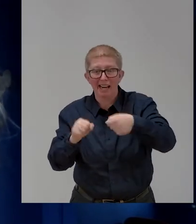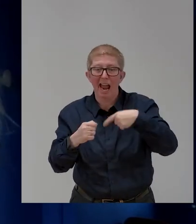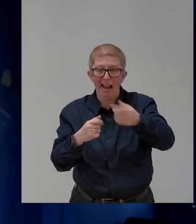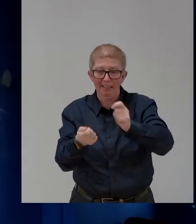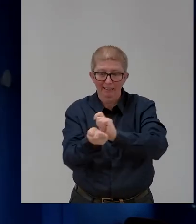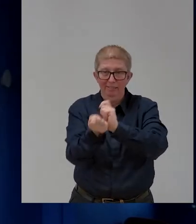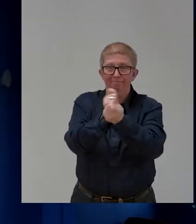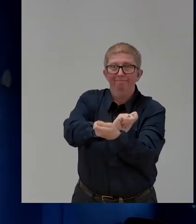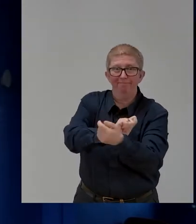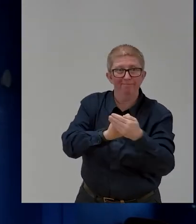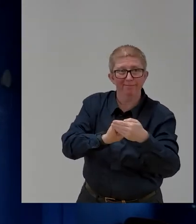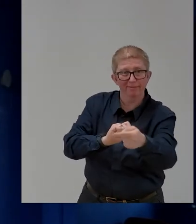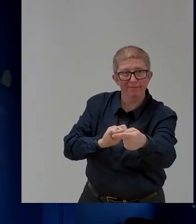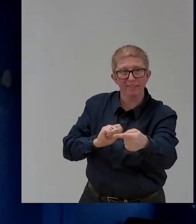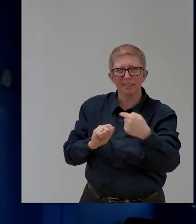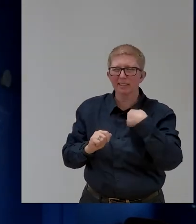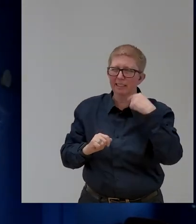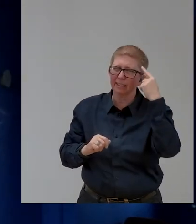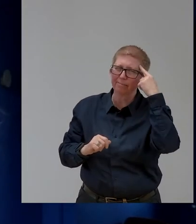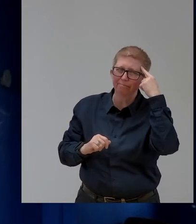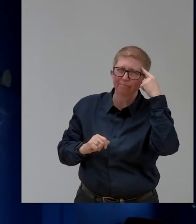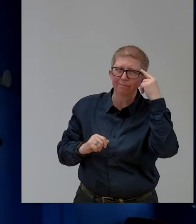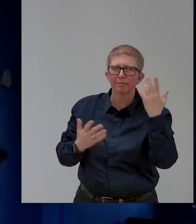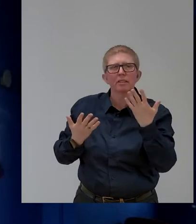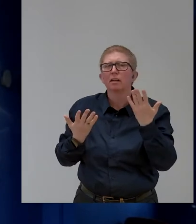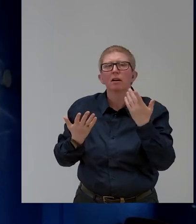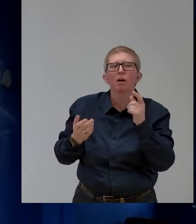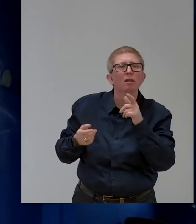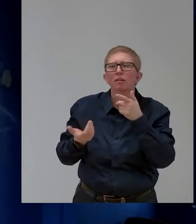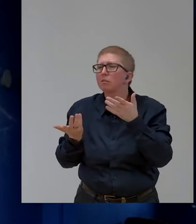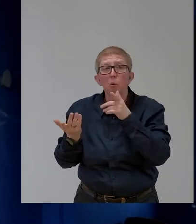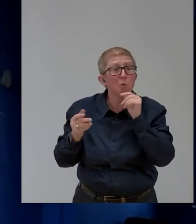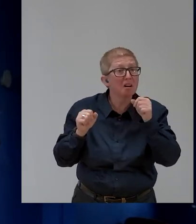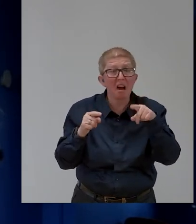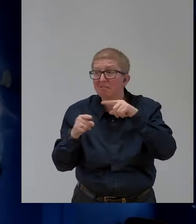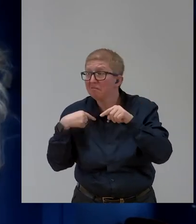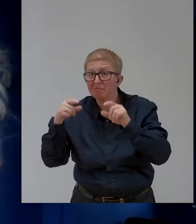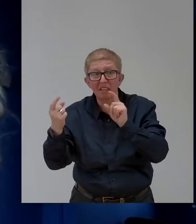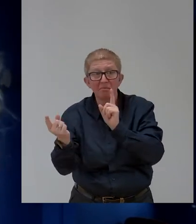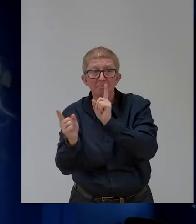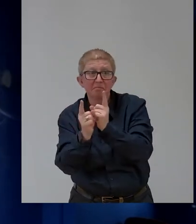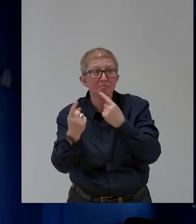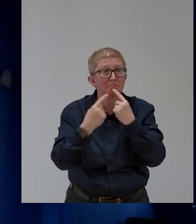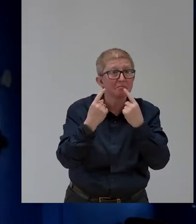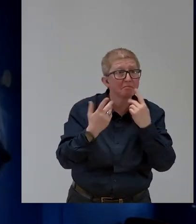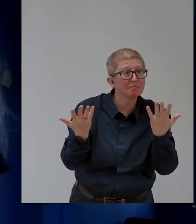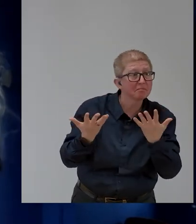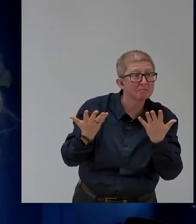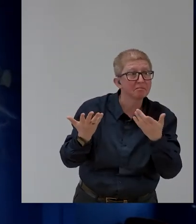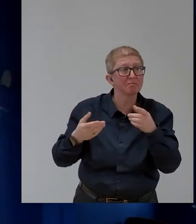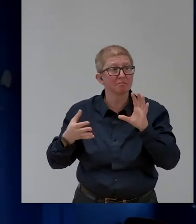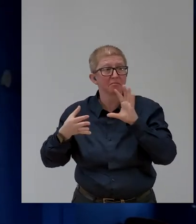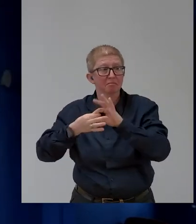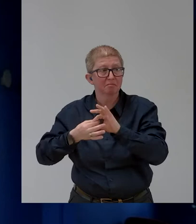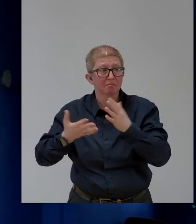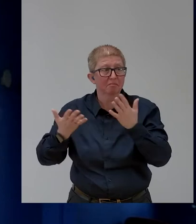so I think there's nobody better to speak to than Yatna Besh, who has lived experience, who is from Ethiopia, who is a lawyer,